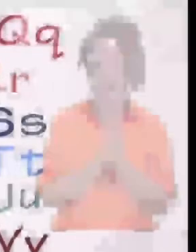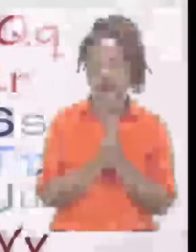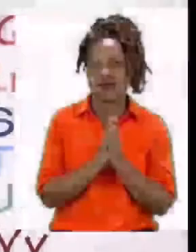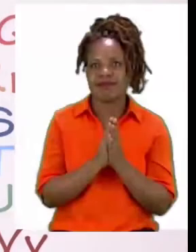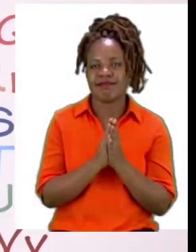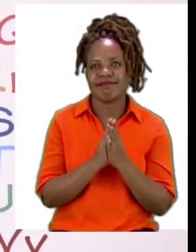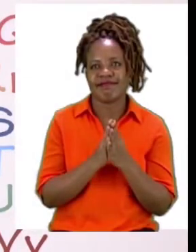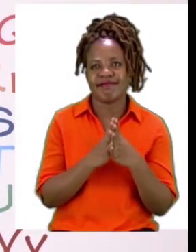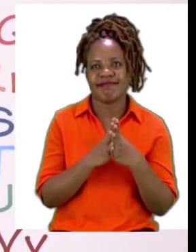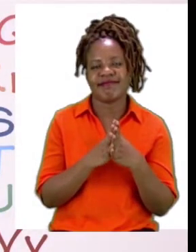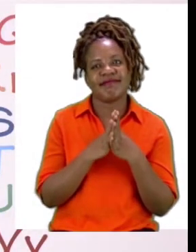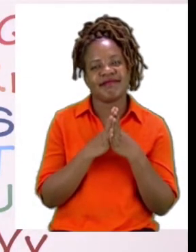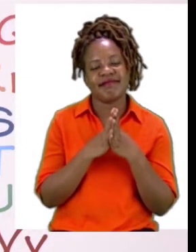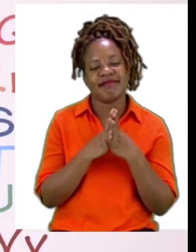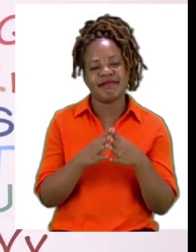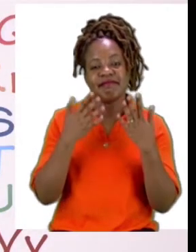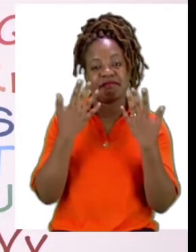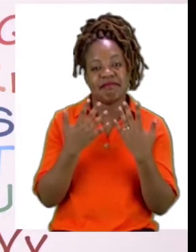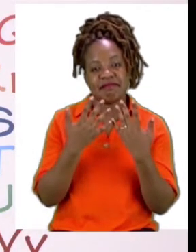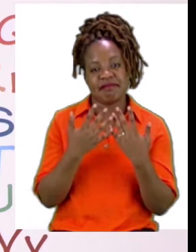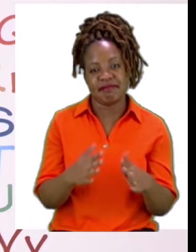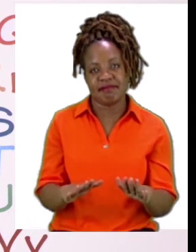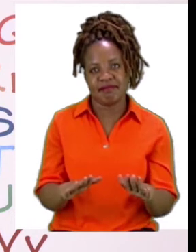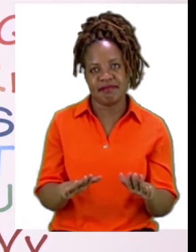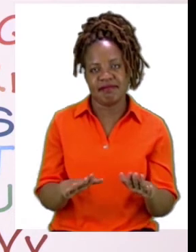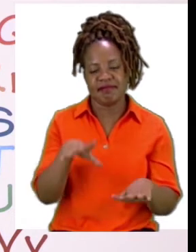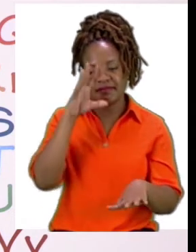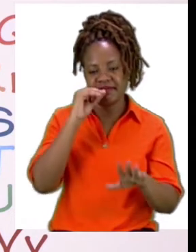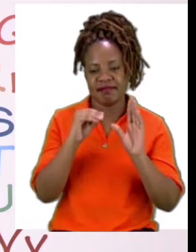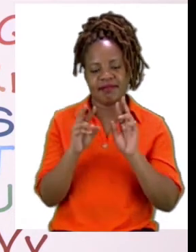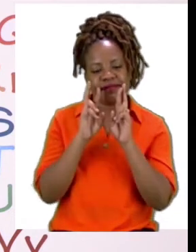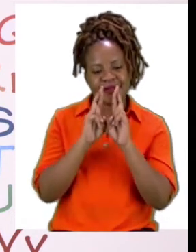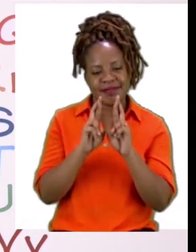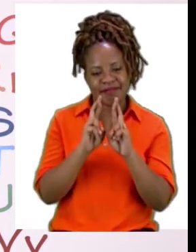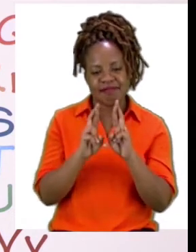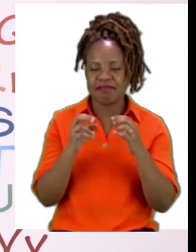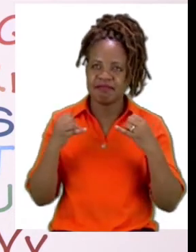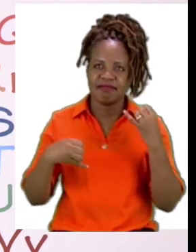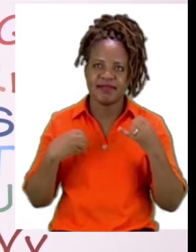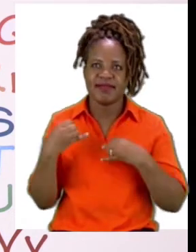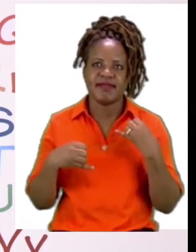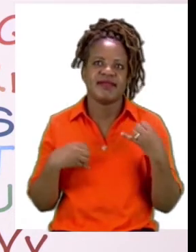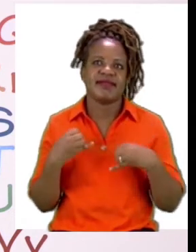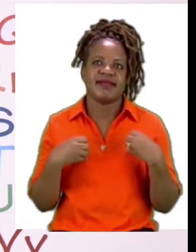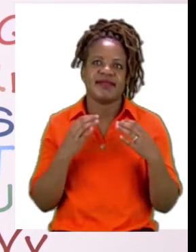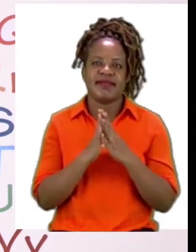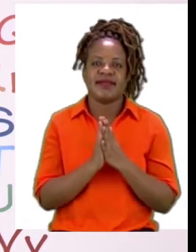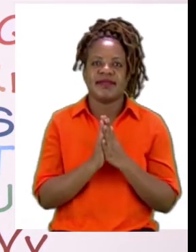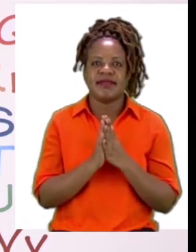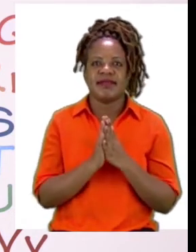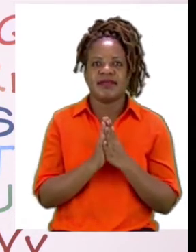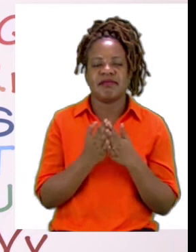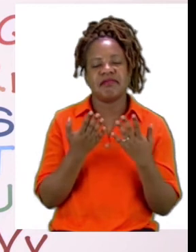We have now come to the end of our lesson and I hope that you had fun. Remember, if anything is